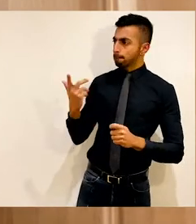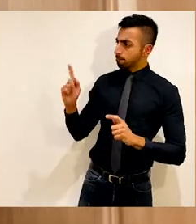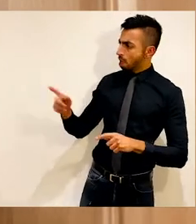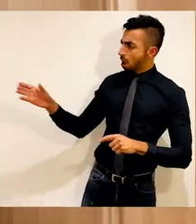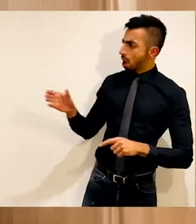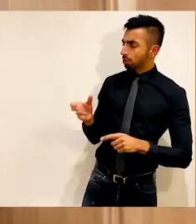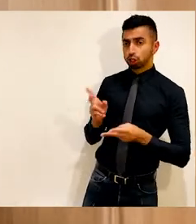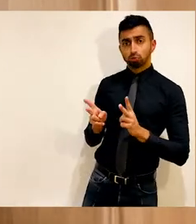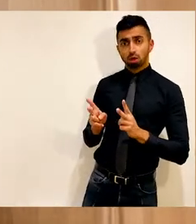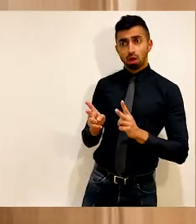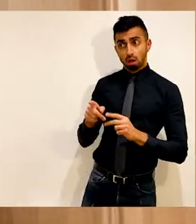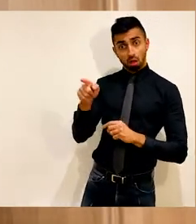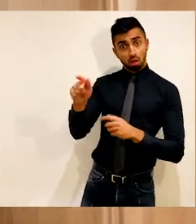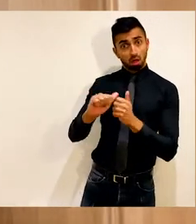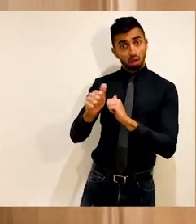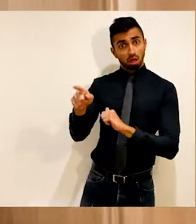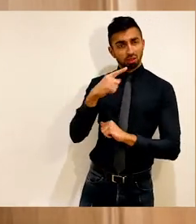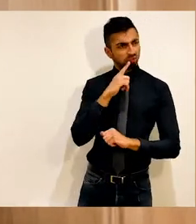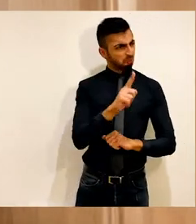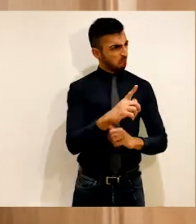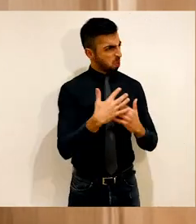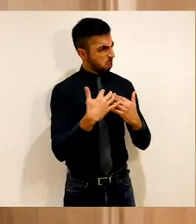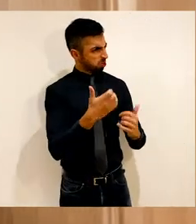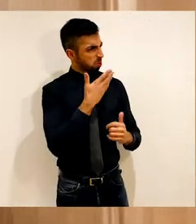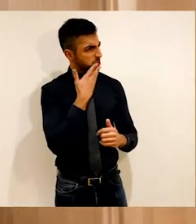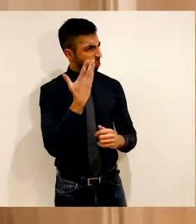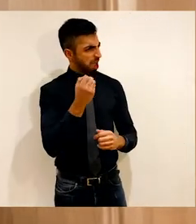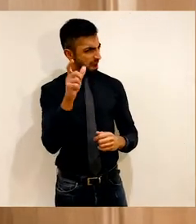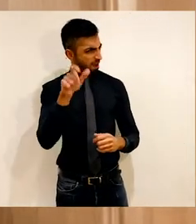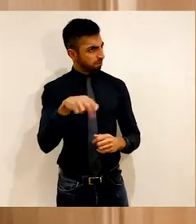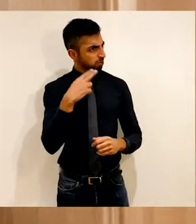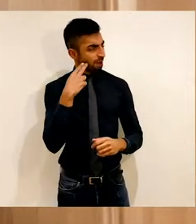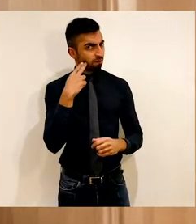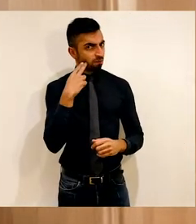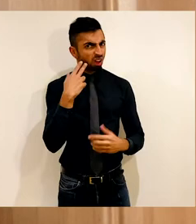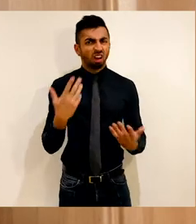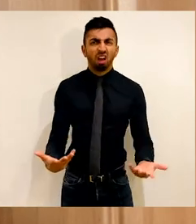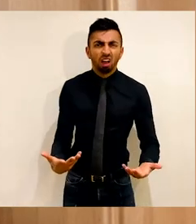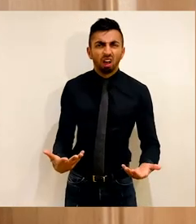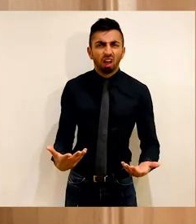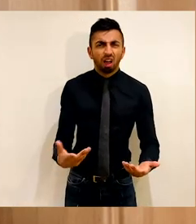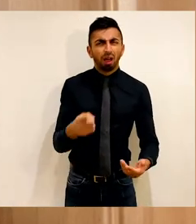interpreter the response is, but there's no one deaf in the audience.